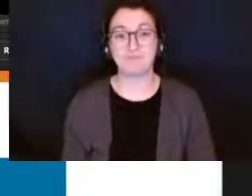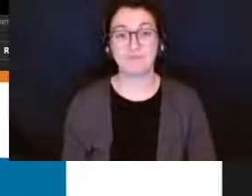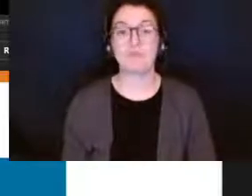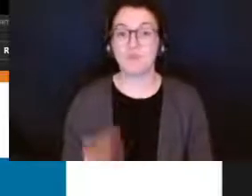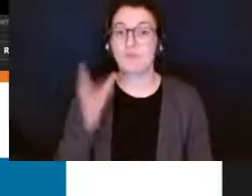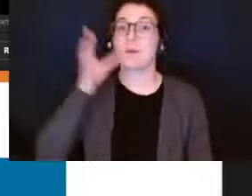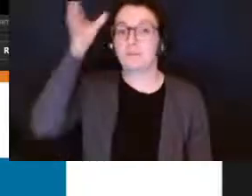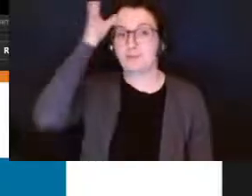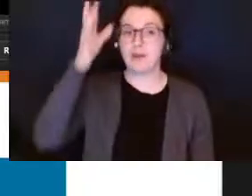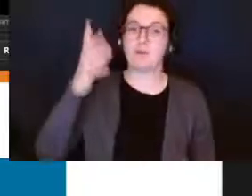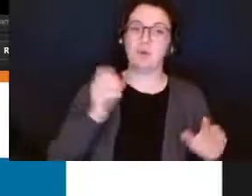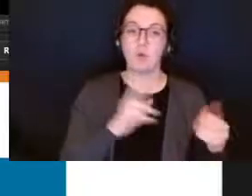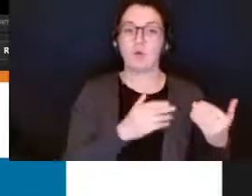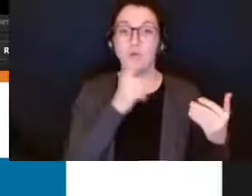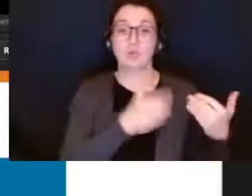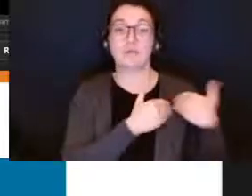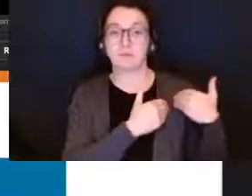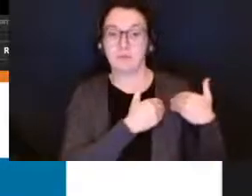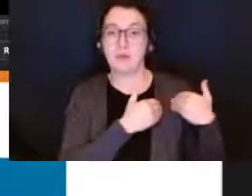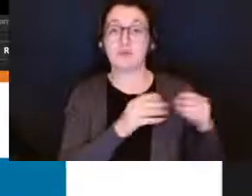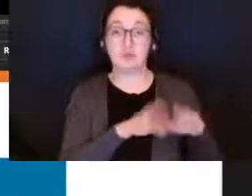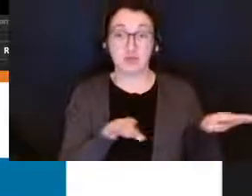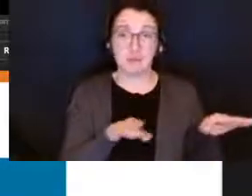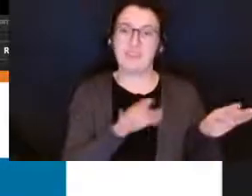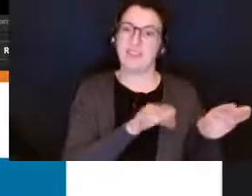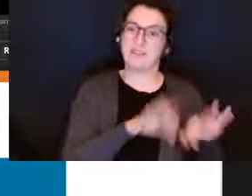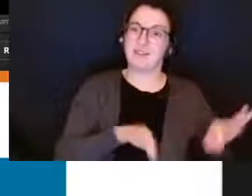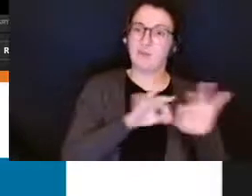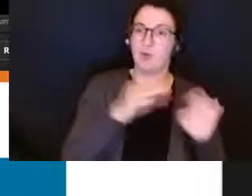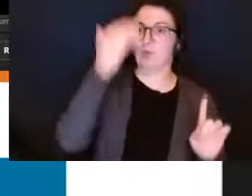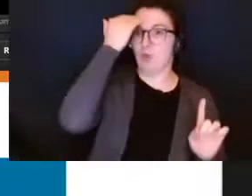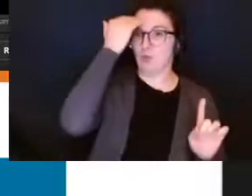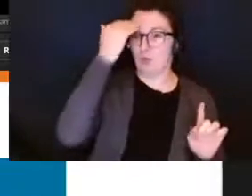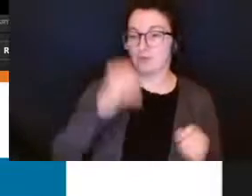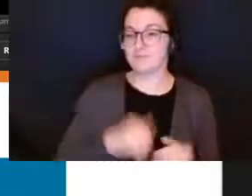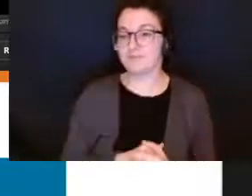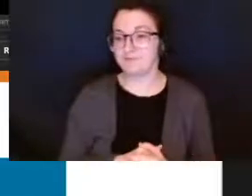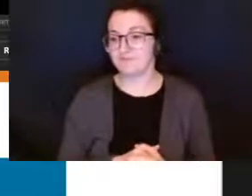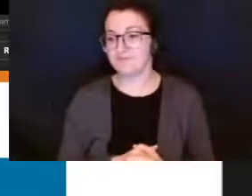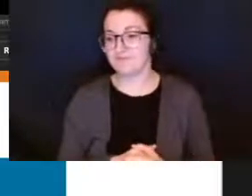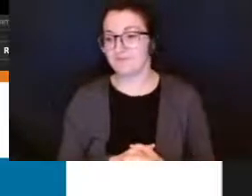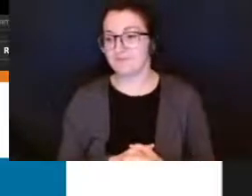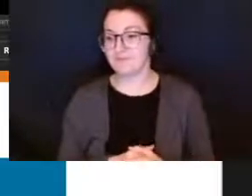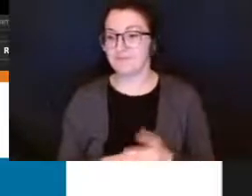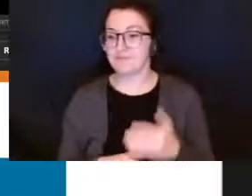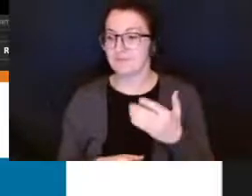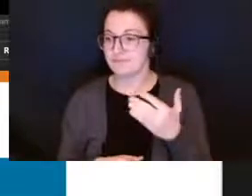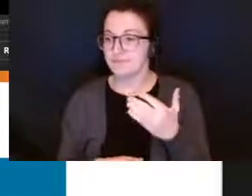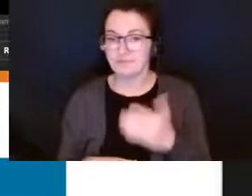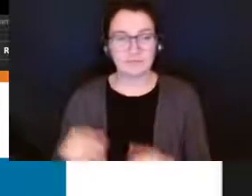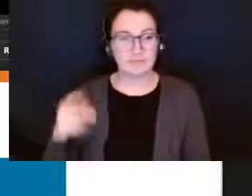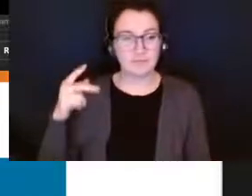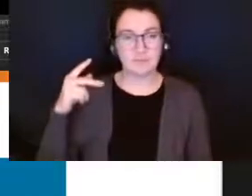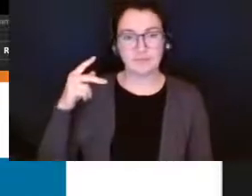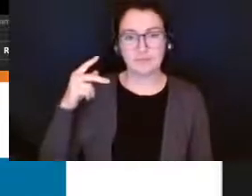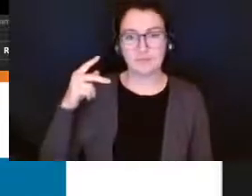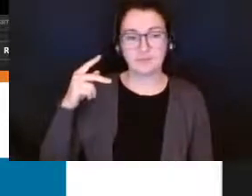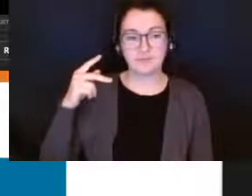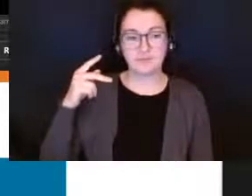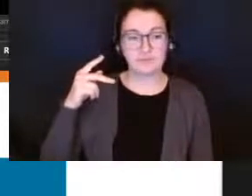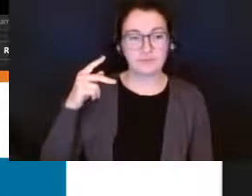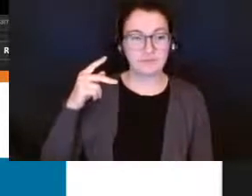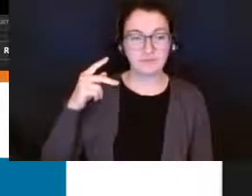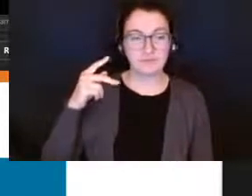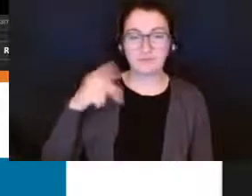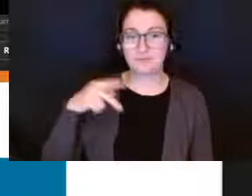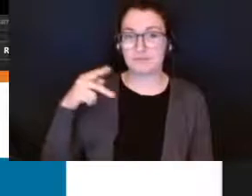we do follow our ministry guidelines ppm 156 outlines the roles that schools have in supporting the transition of